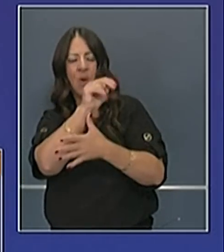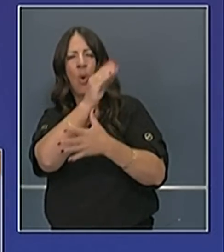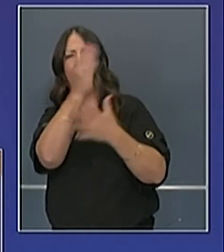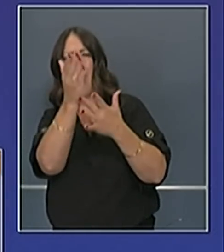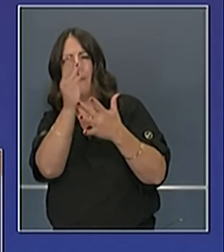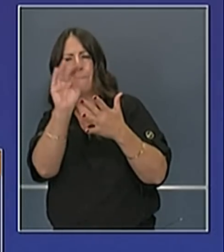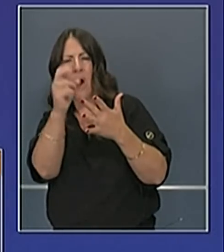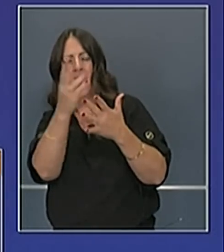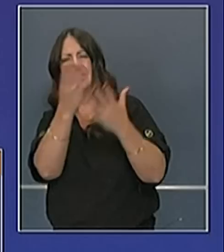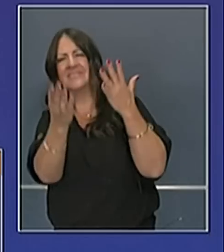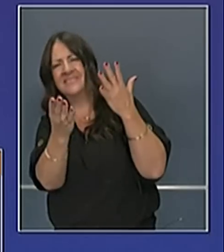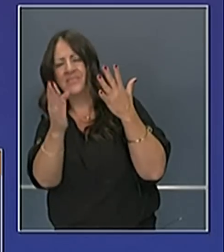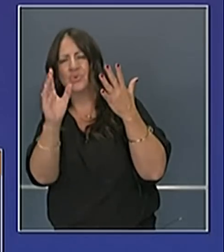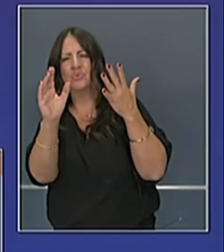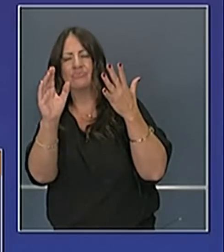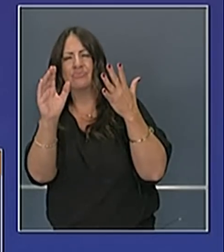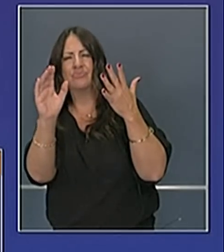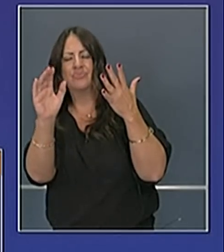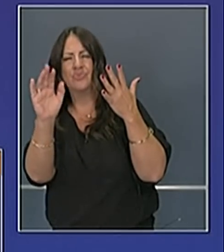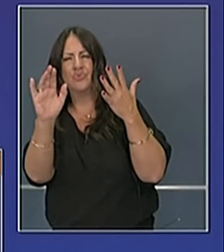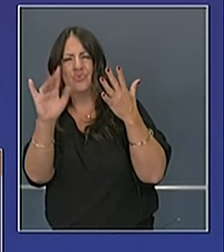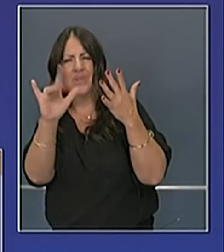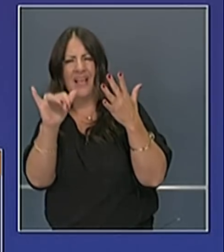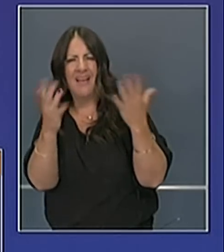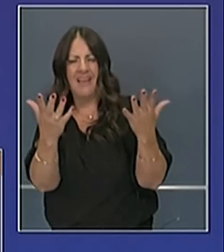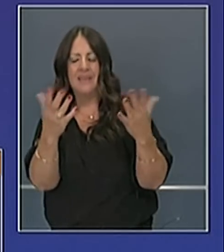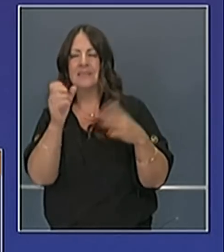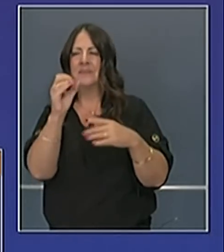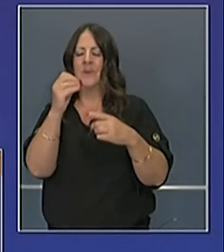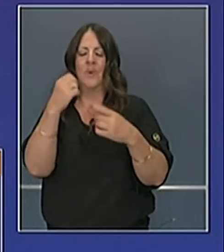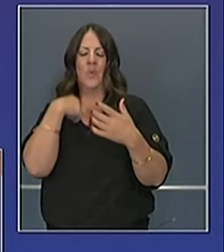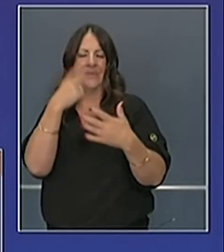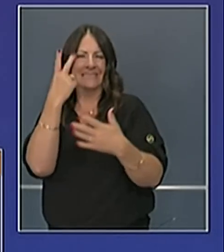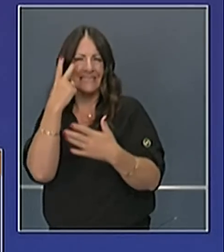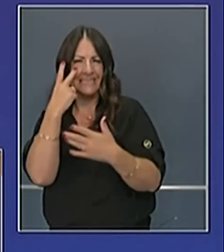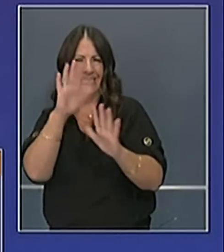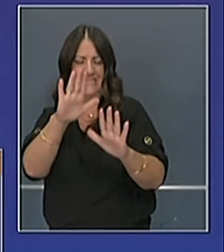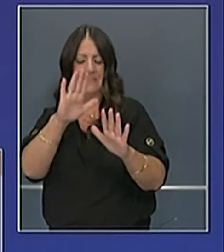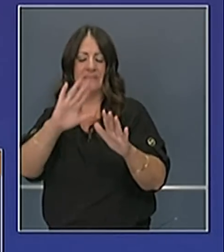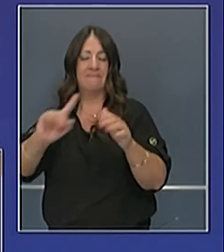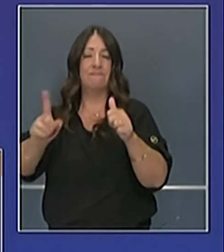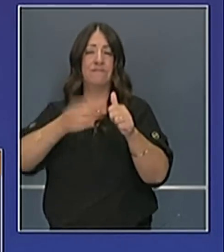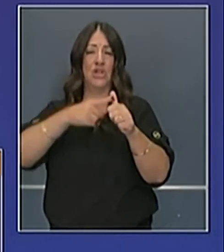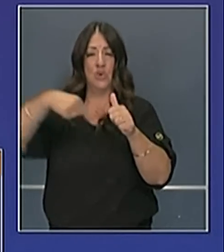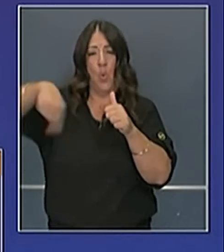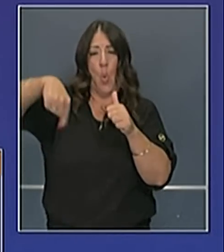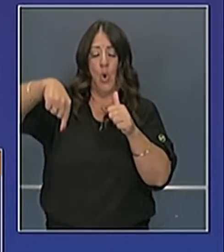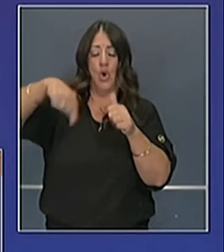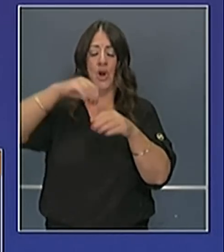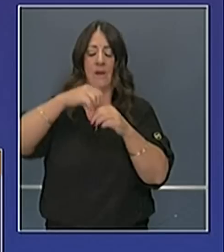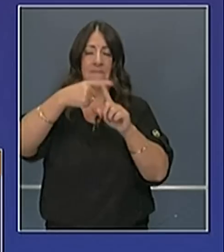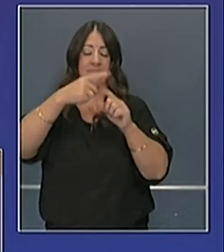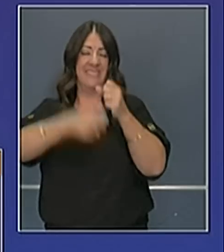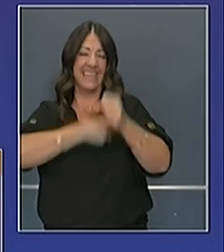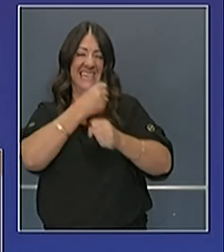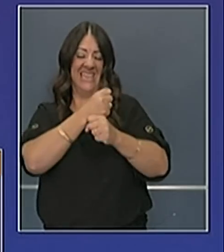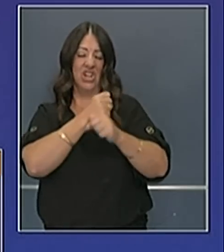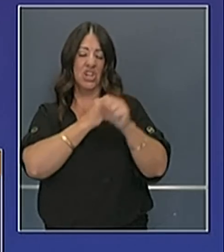just simply depends who you talk to. Those that are more optimistic, Q1. Those that are more realistic,